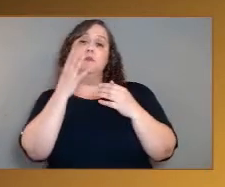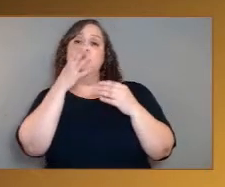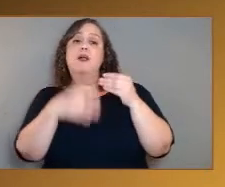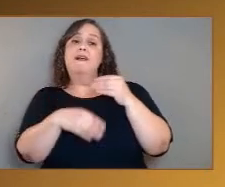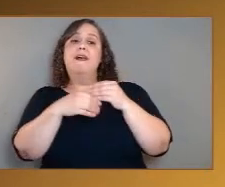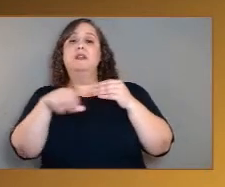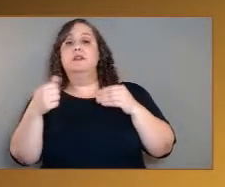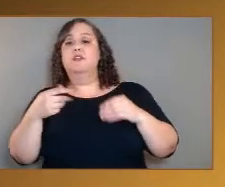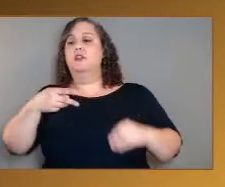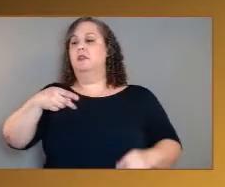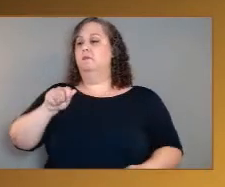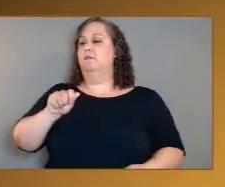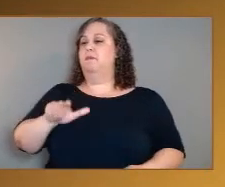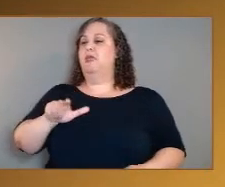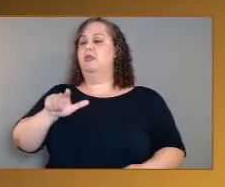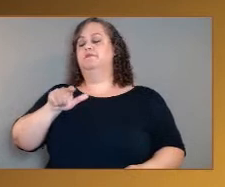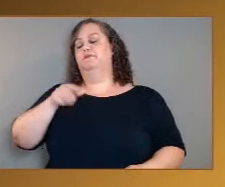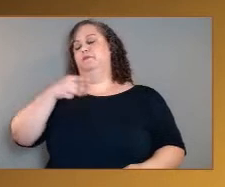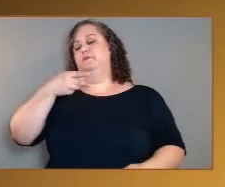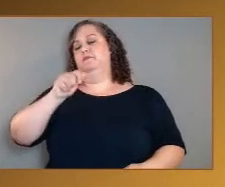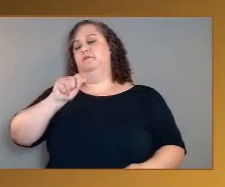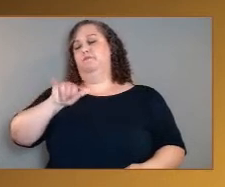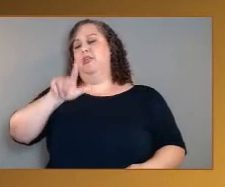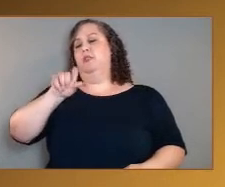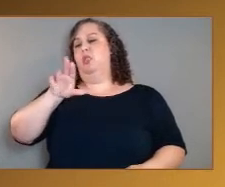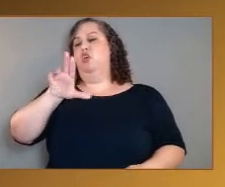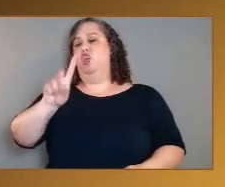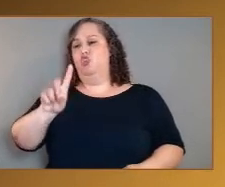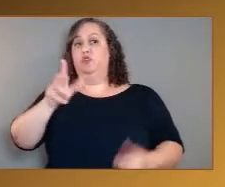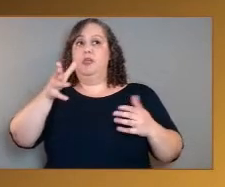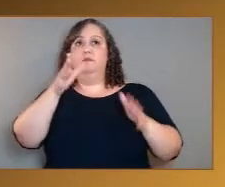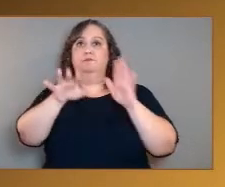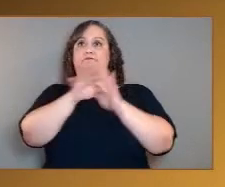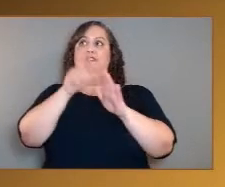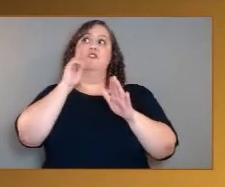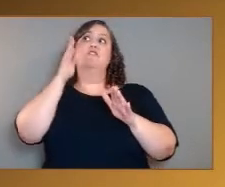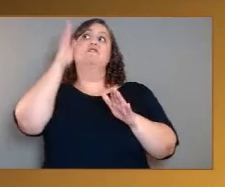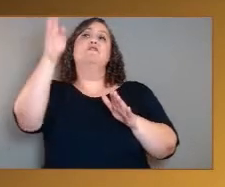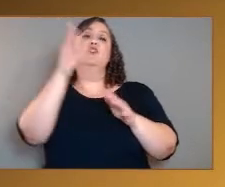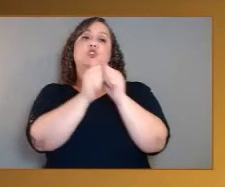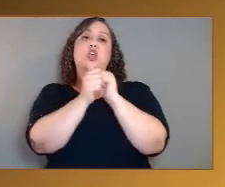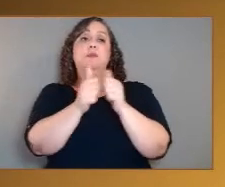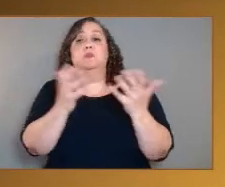maybe selected in future competitions. So stay tuned. We'll see what we actually launch with.